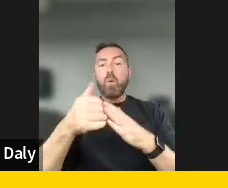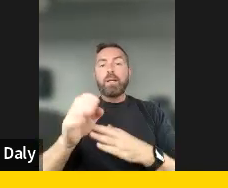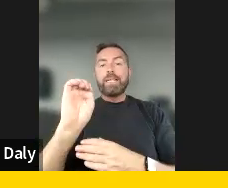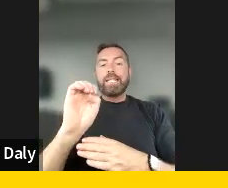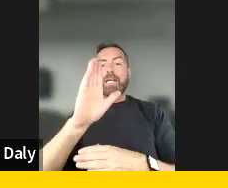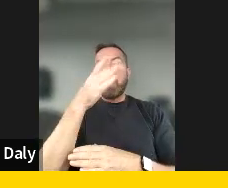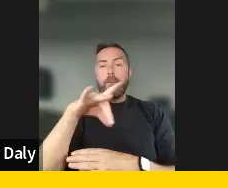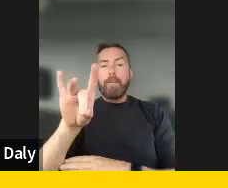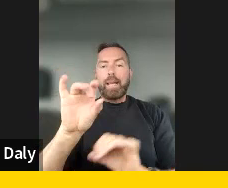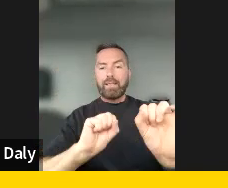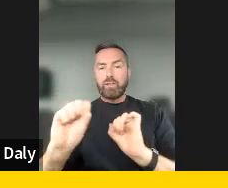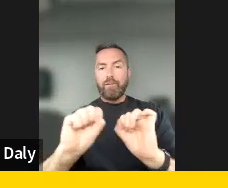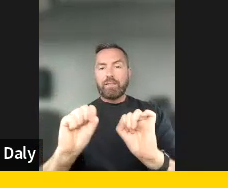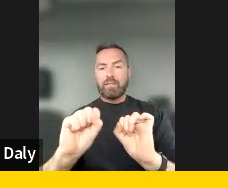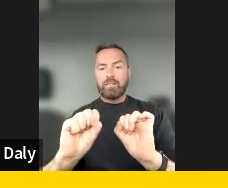services, for example.